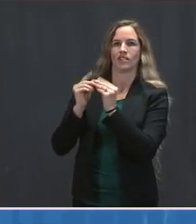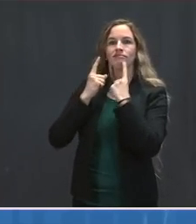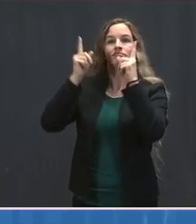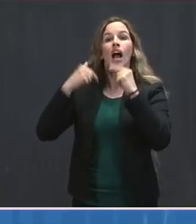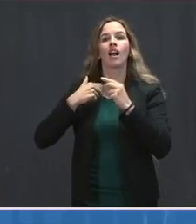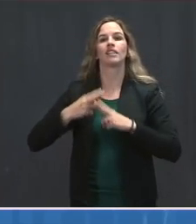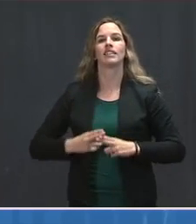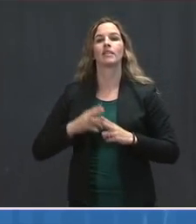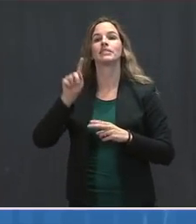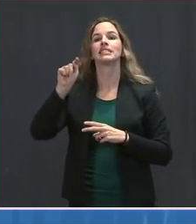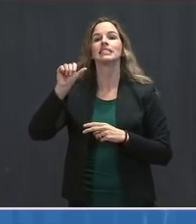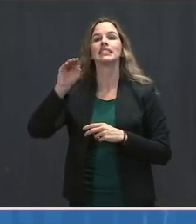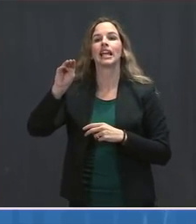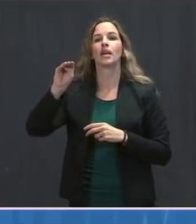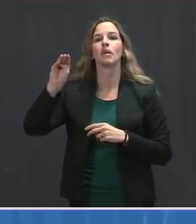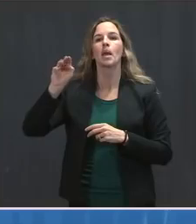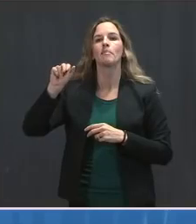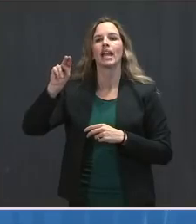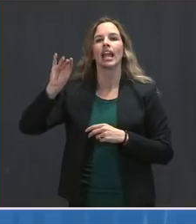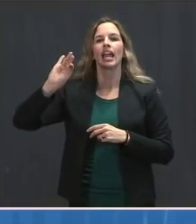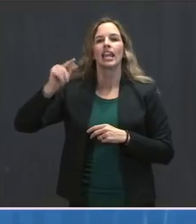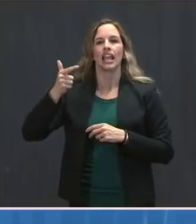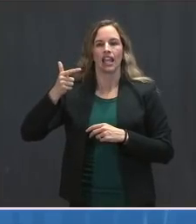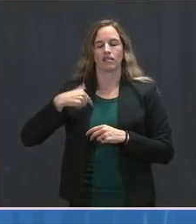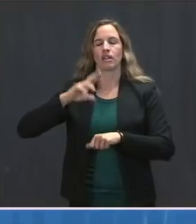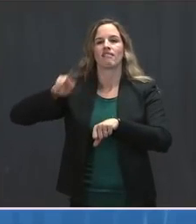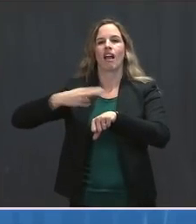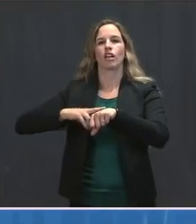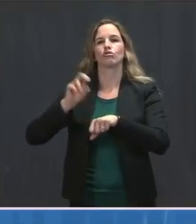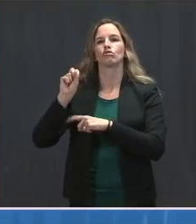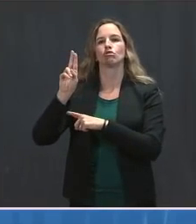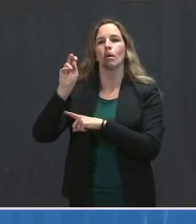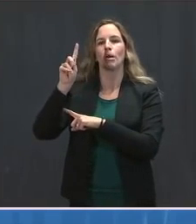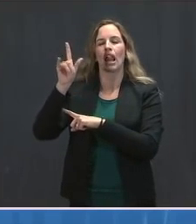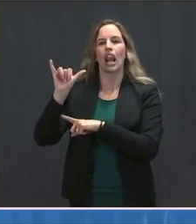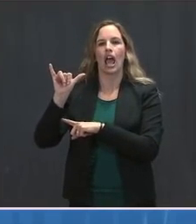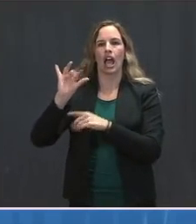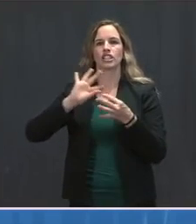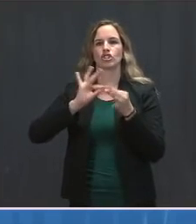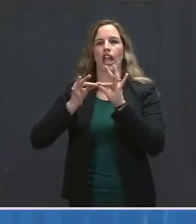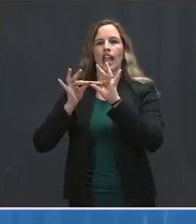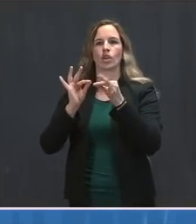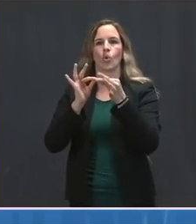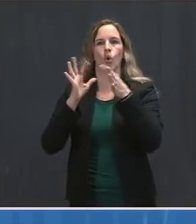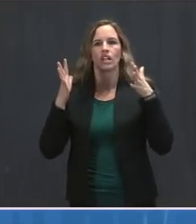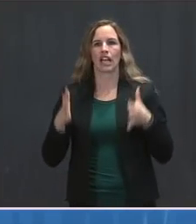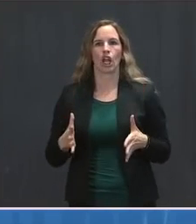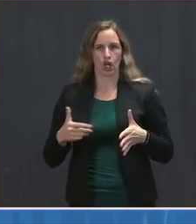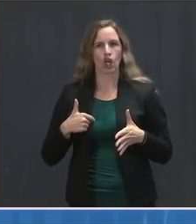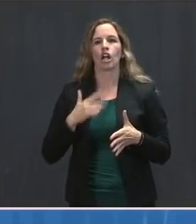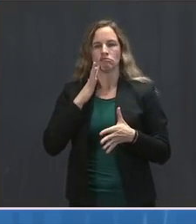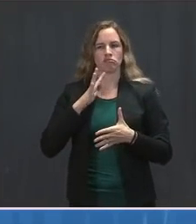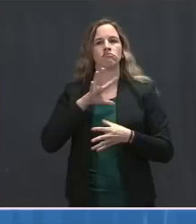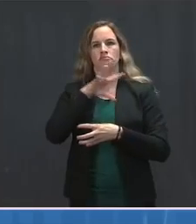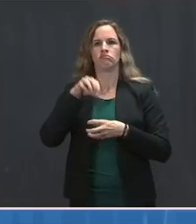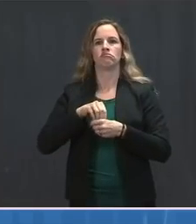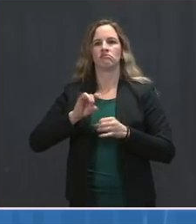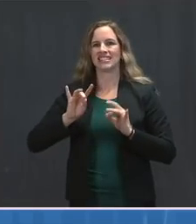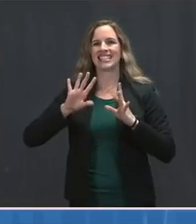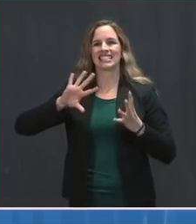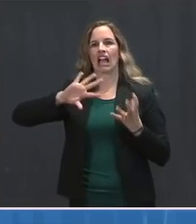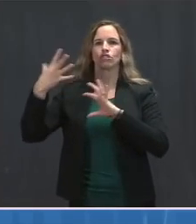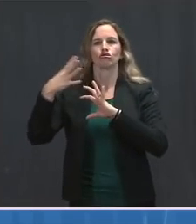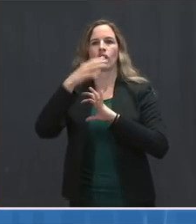I'm the National Supply Chain Coordinator for the COVID response. I'm an emergency manager, having done disaster and emergency response for the past 25